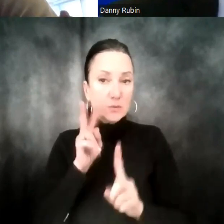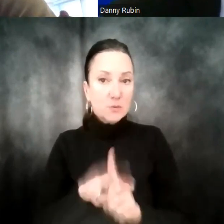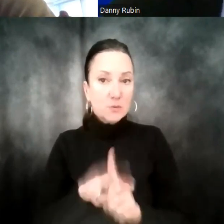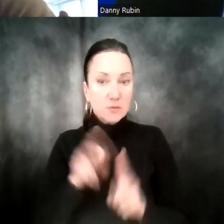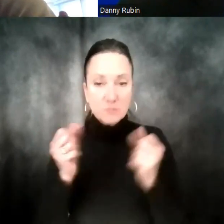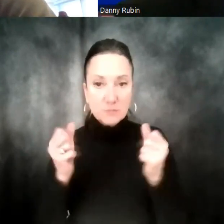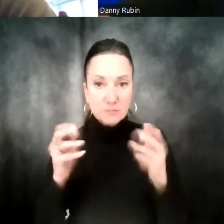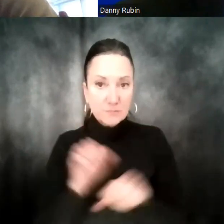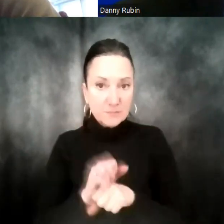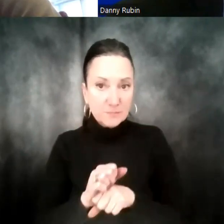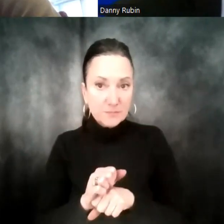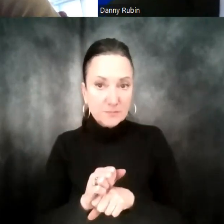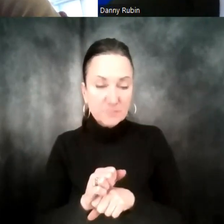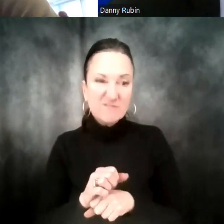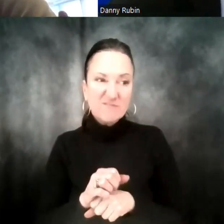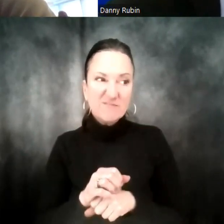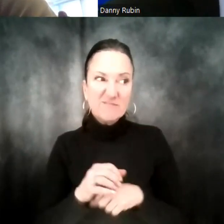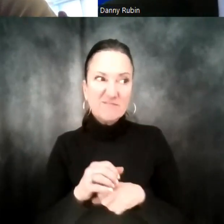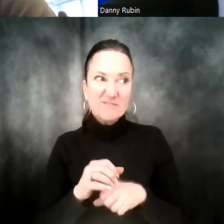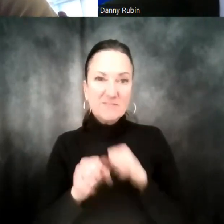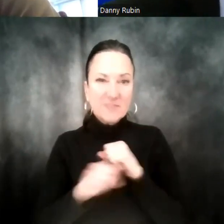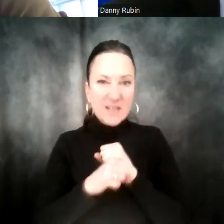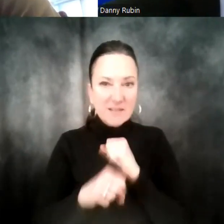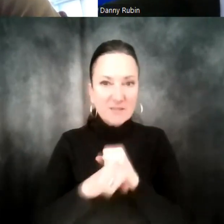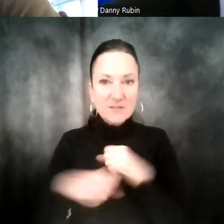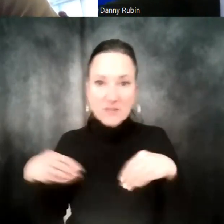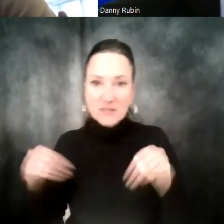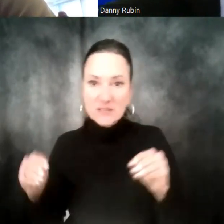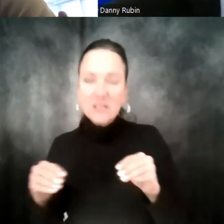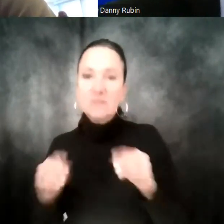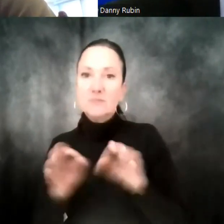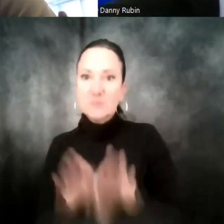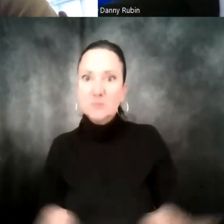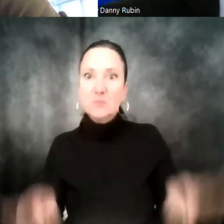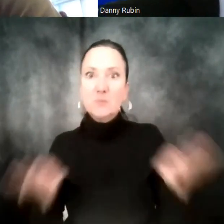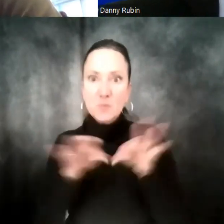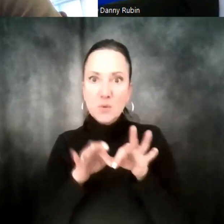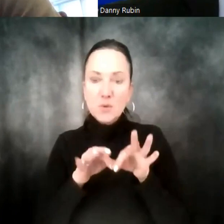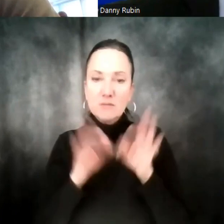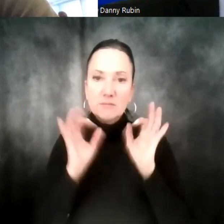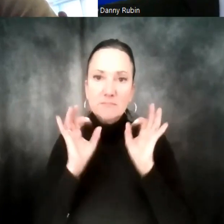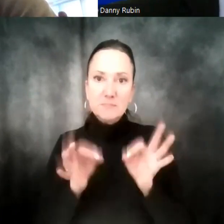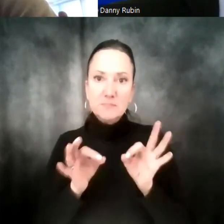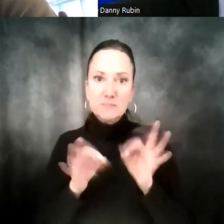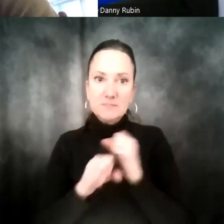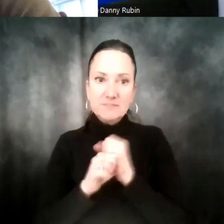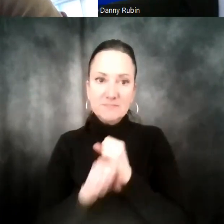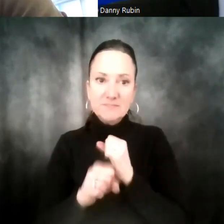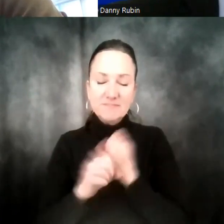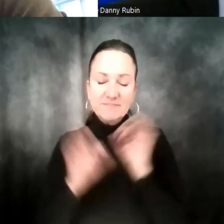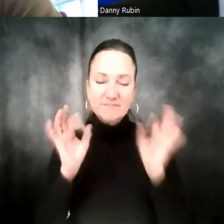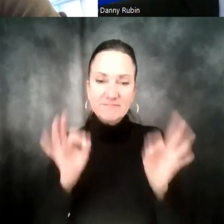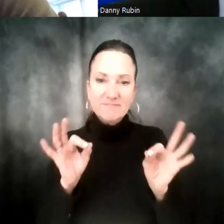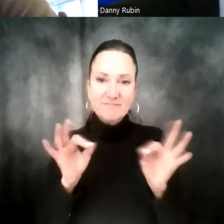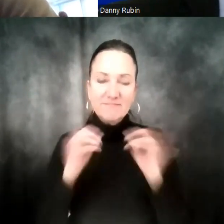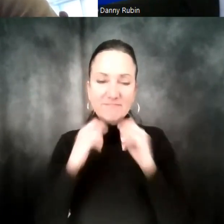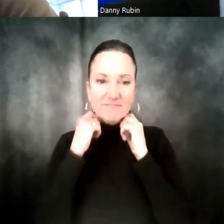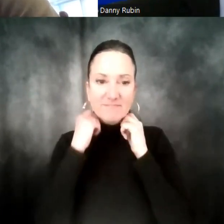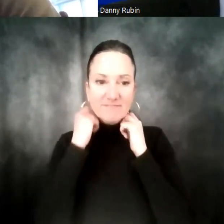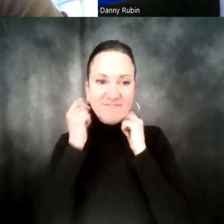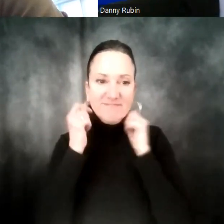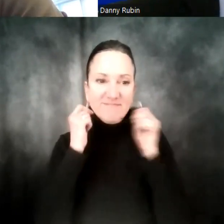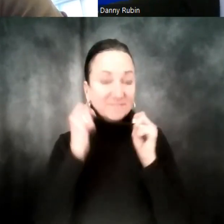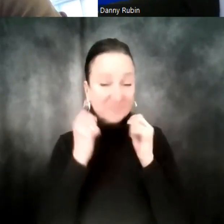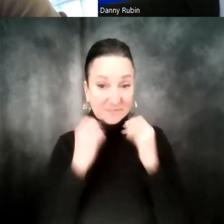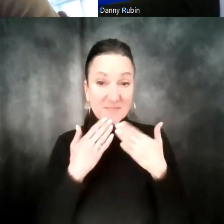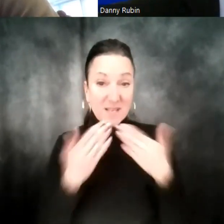advertising or in sales, for sure. Excellent advice. Michael, we want to thank you for being with us today.